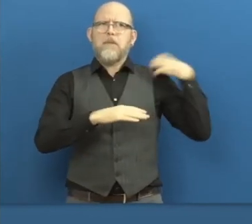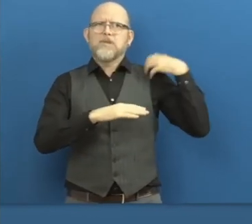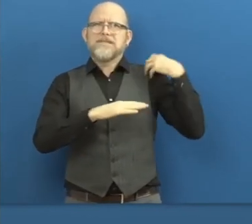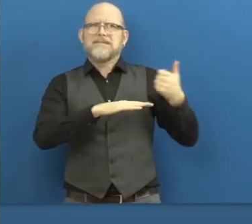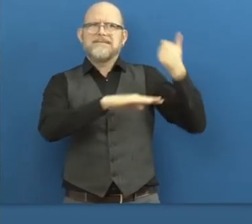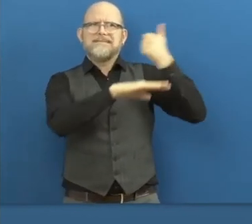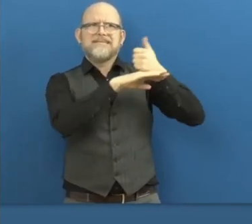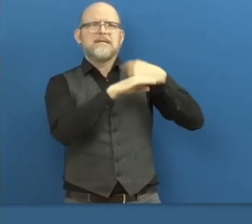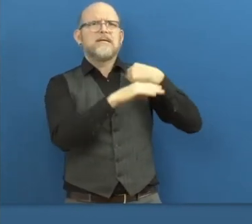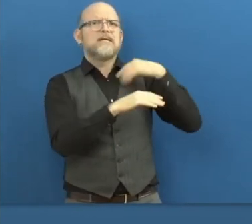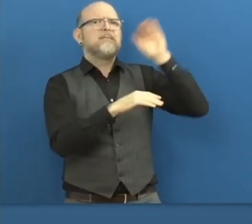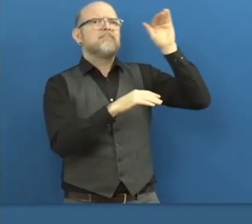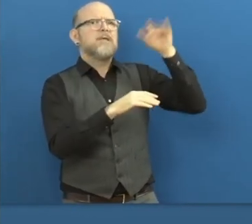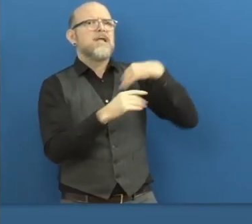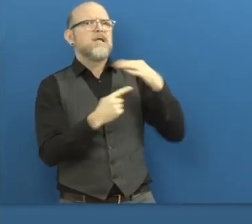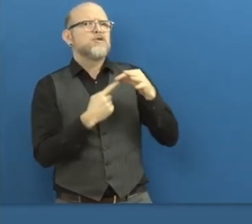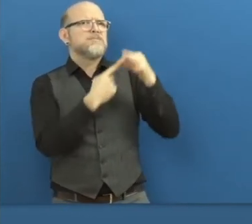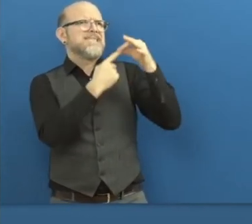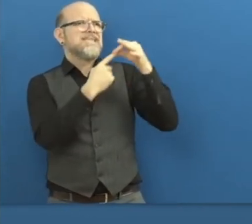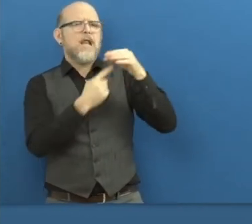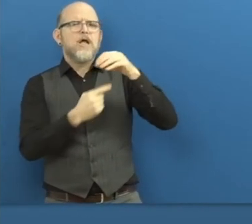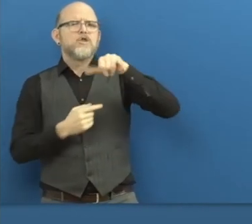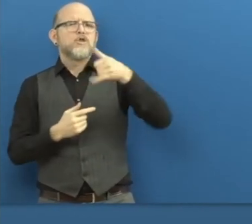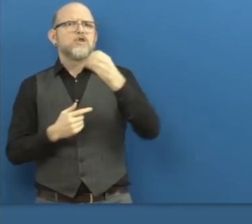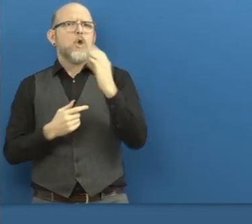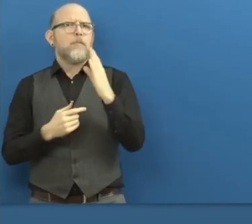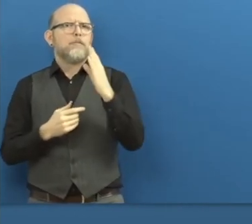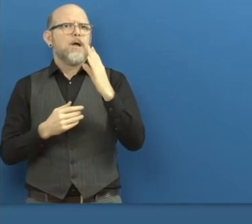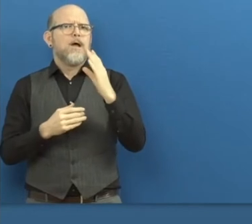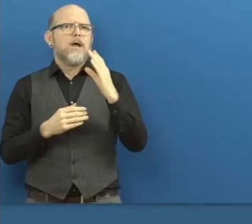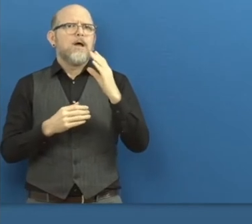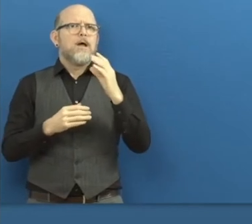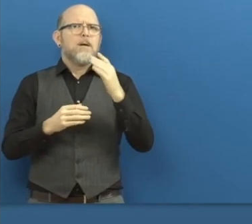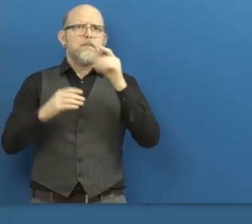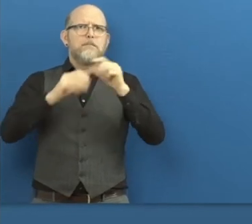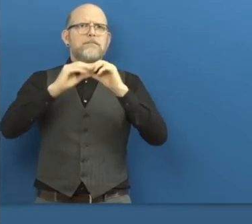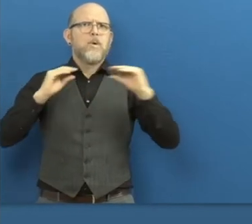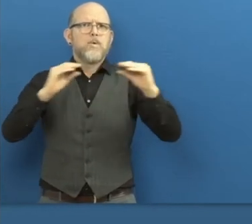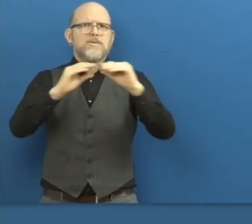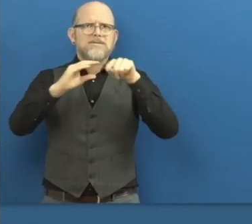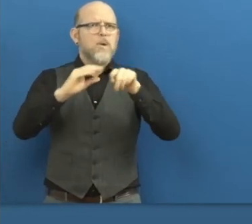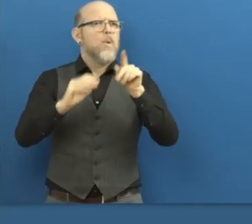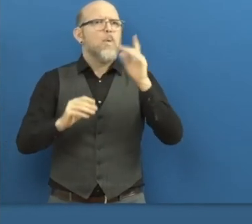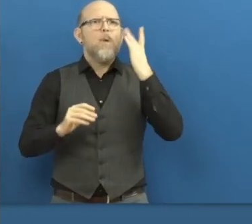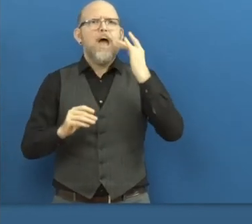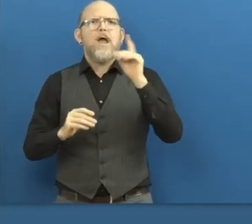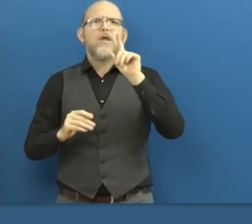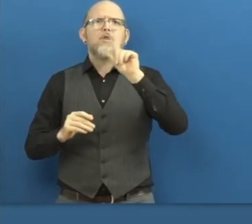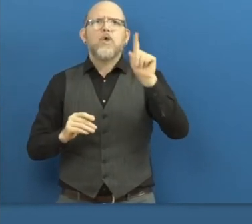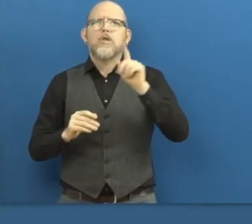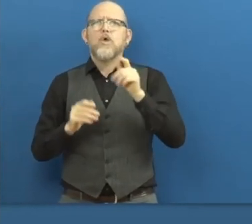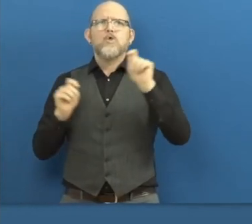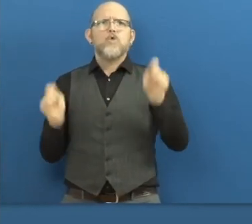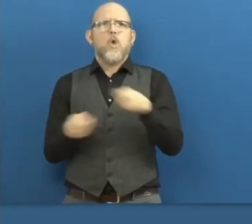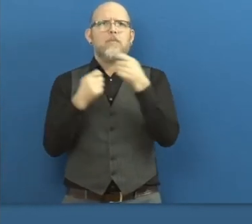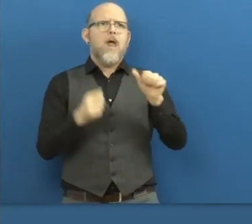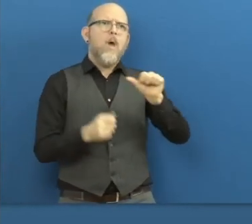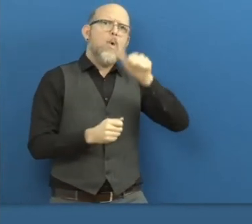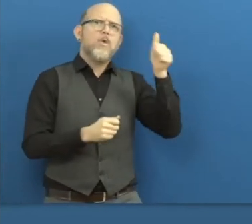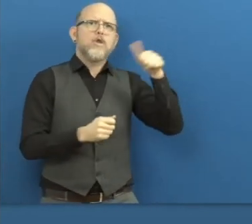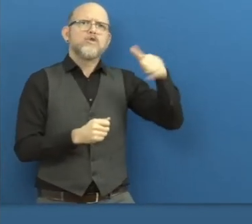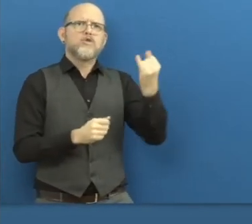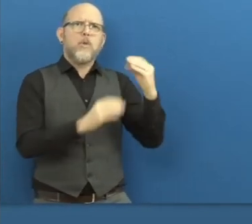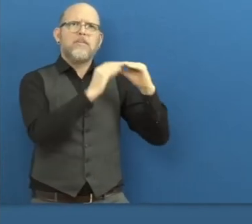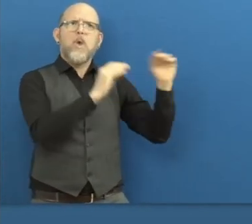find them. Why don't disabled people just come through the normal job boards? And the disabled people can't find the job boards either.